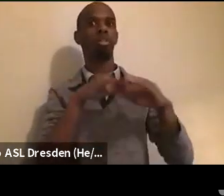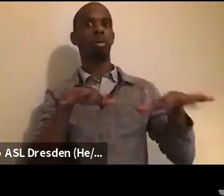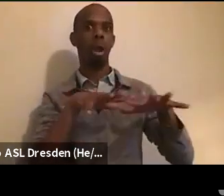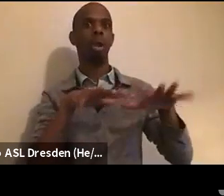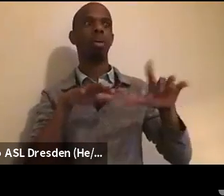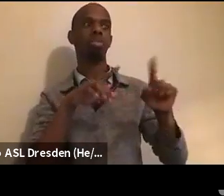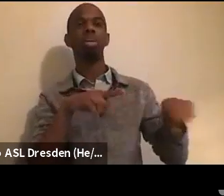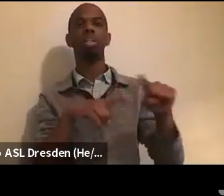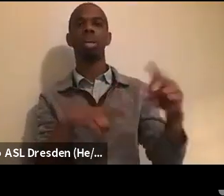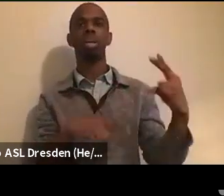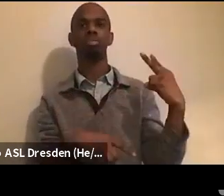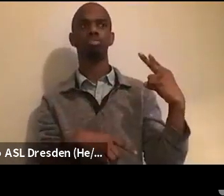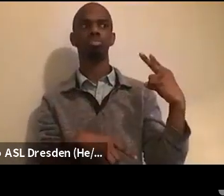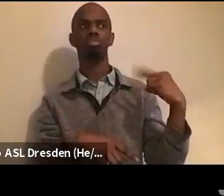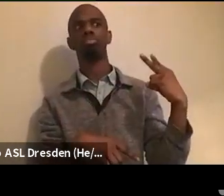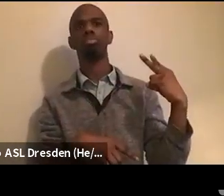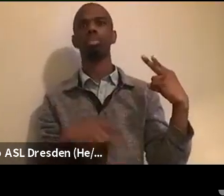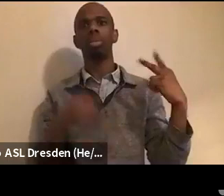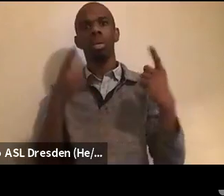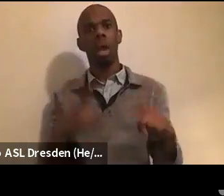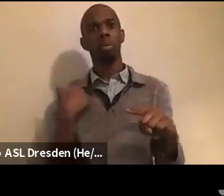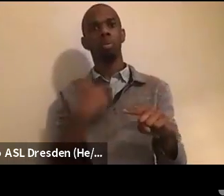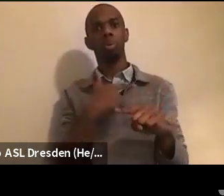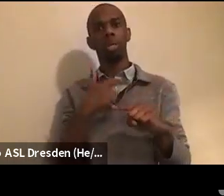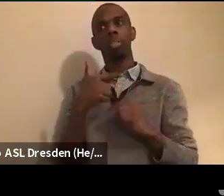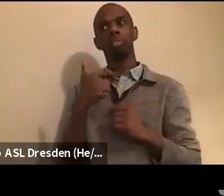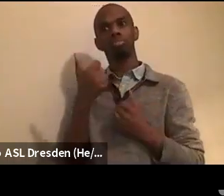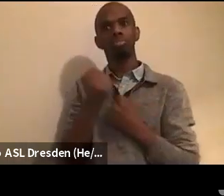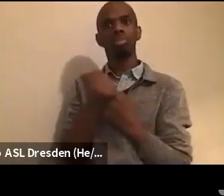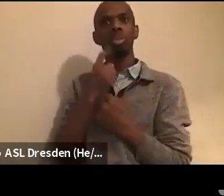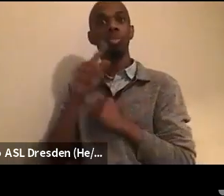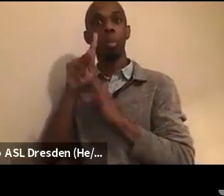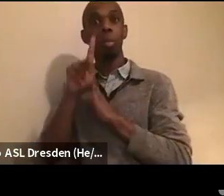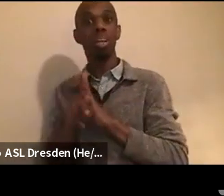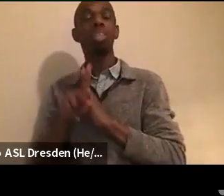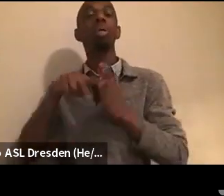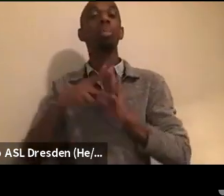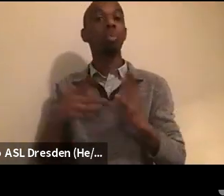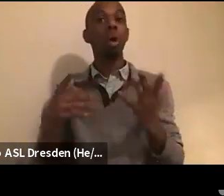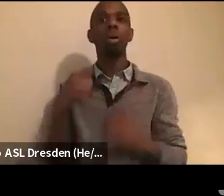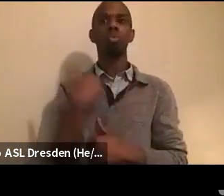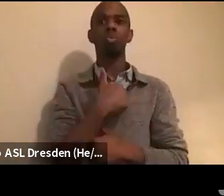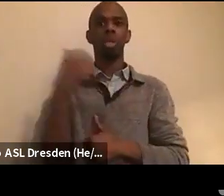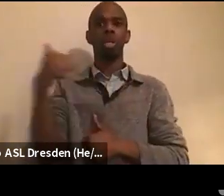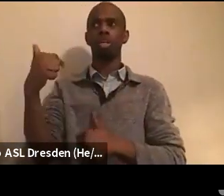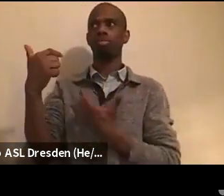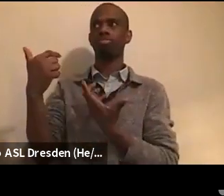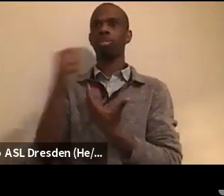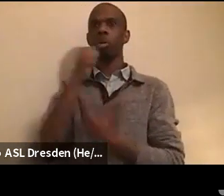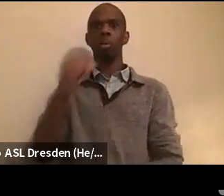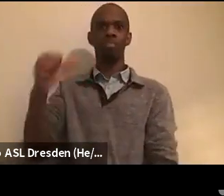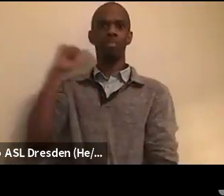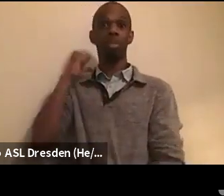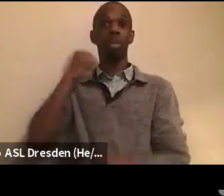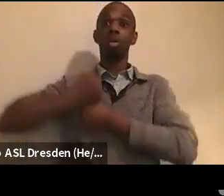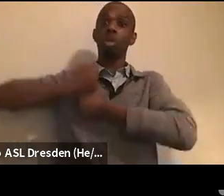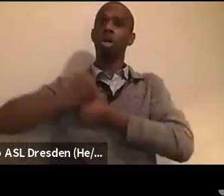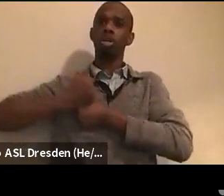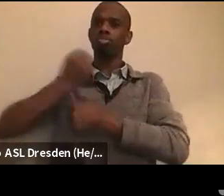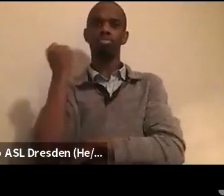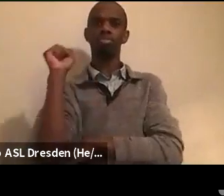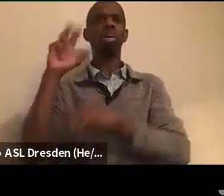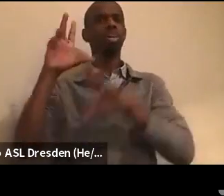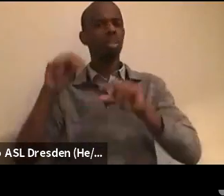that we're abandoning protest. Right. And we want to make it real clear that we're not saying we're moving from